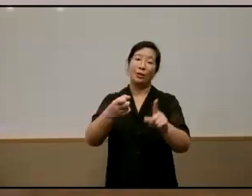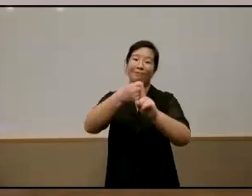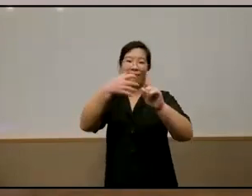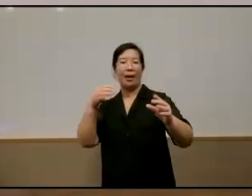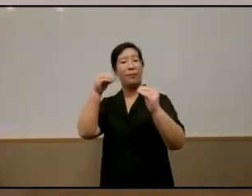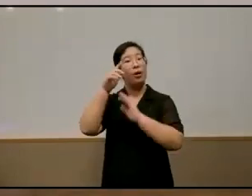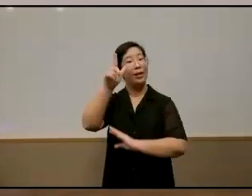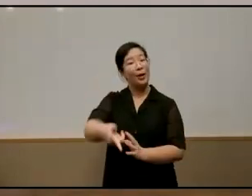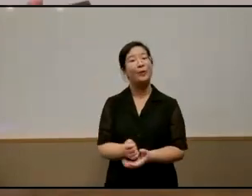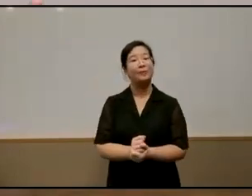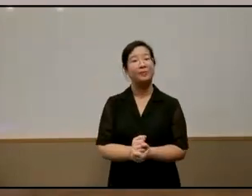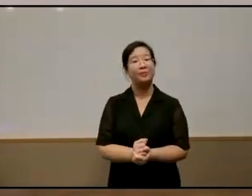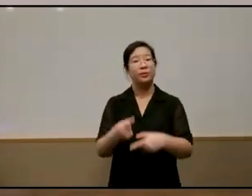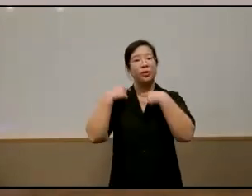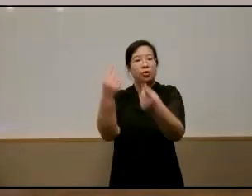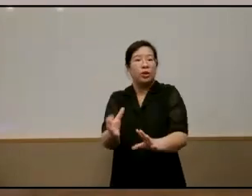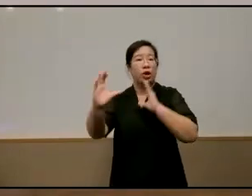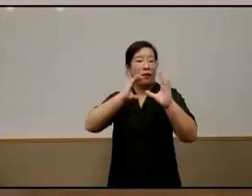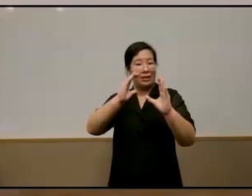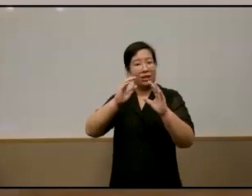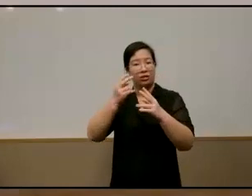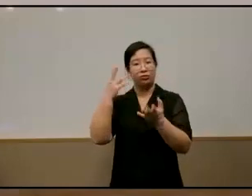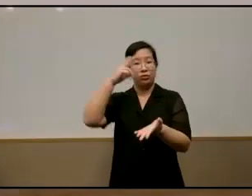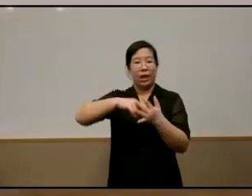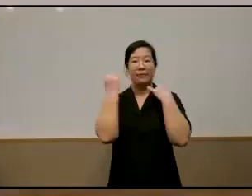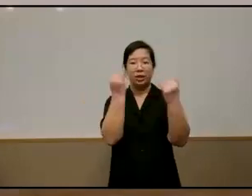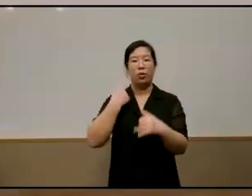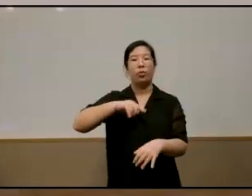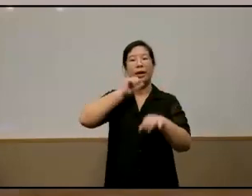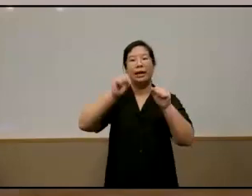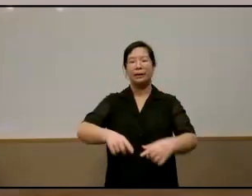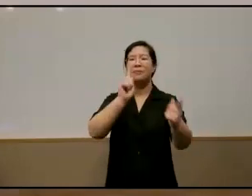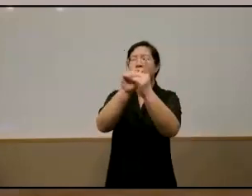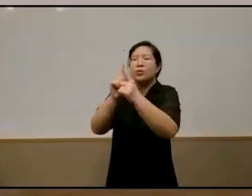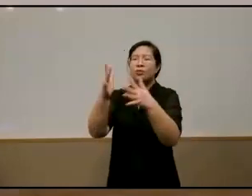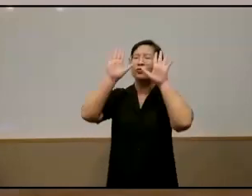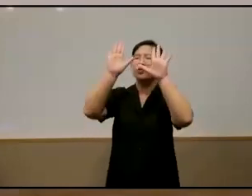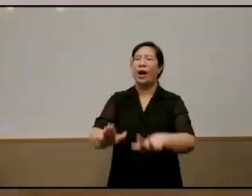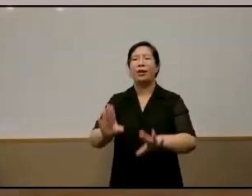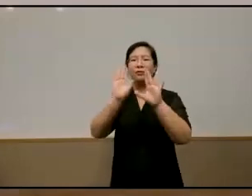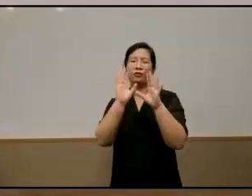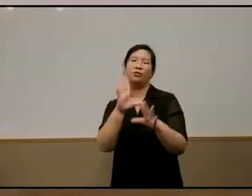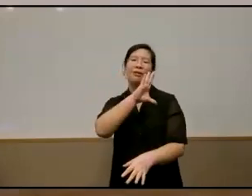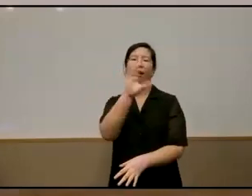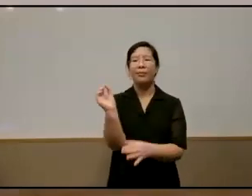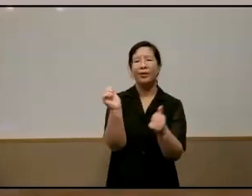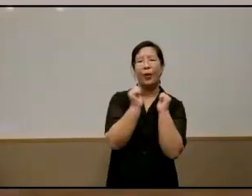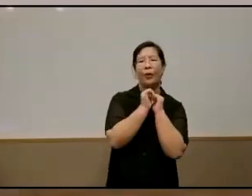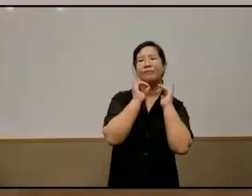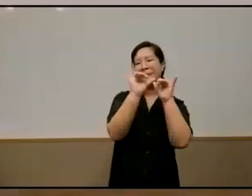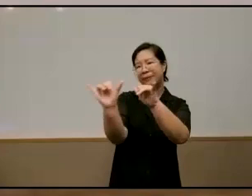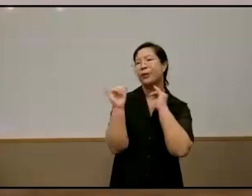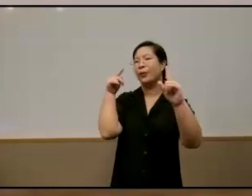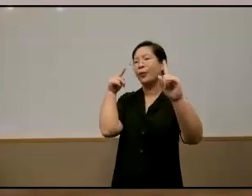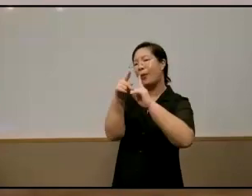during conversations reimagined we get to meet wonderful organizations with similar similar goals of making